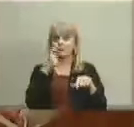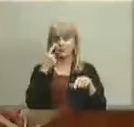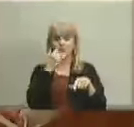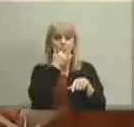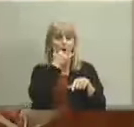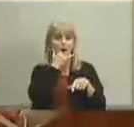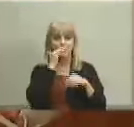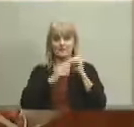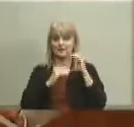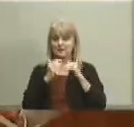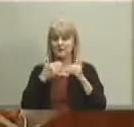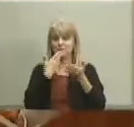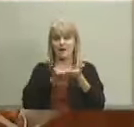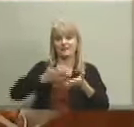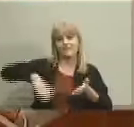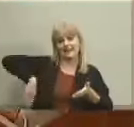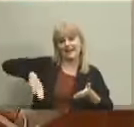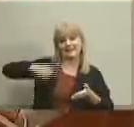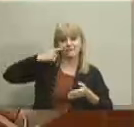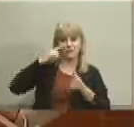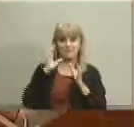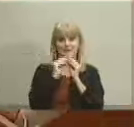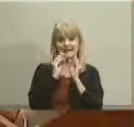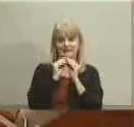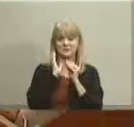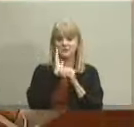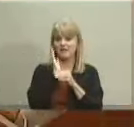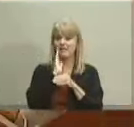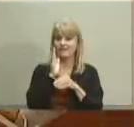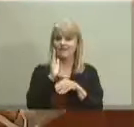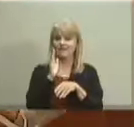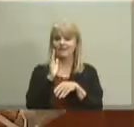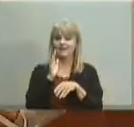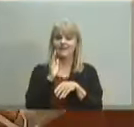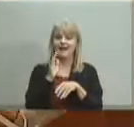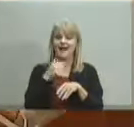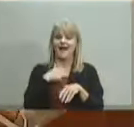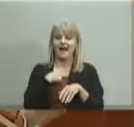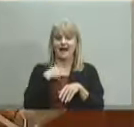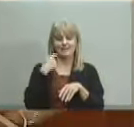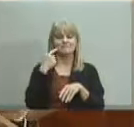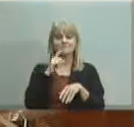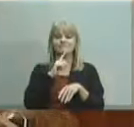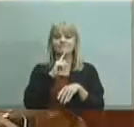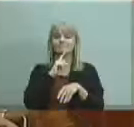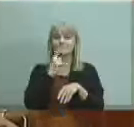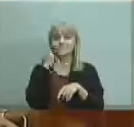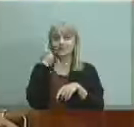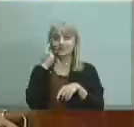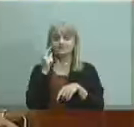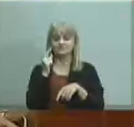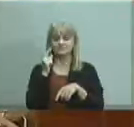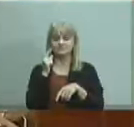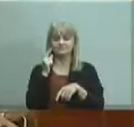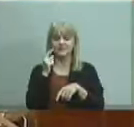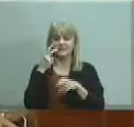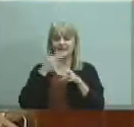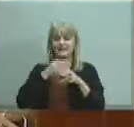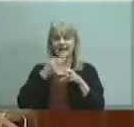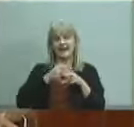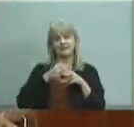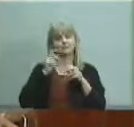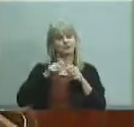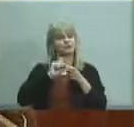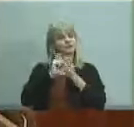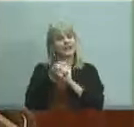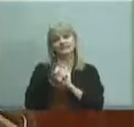but more importantly I just certainly think that that the name should be different